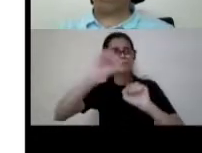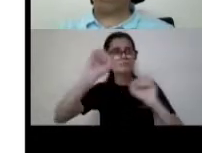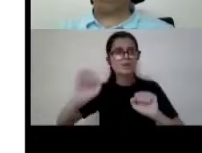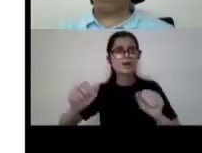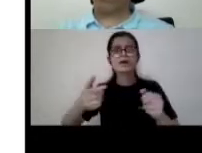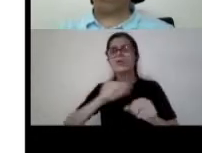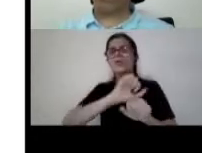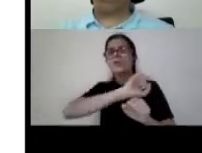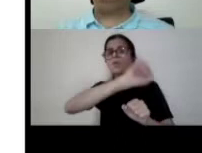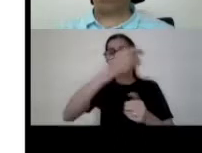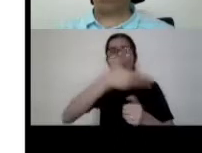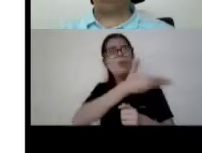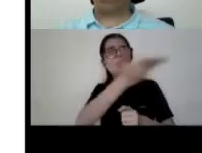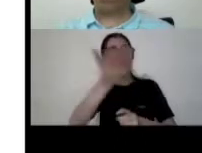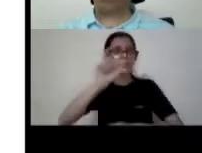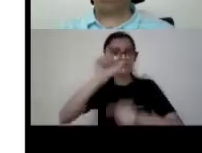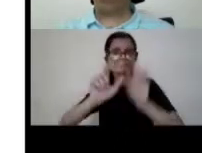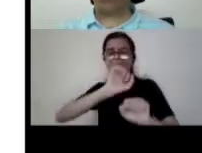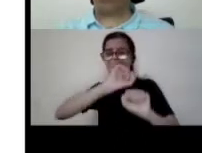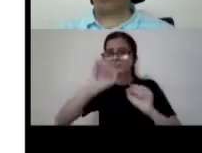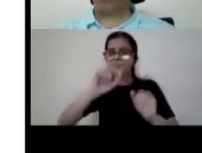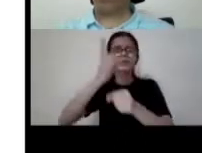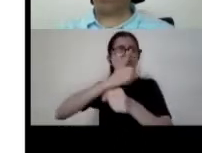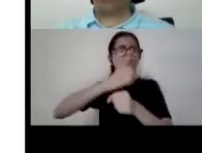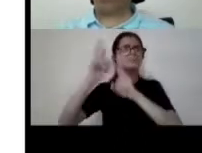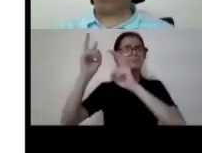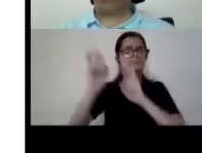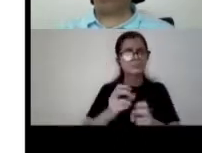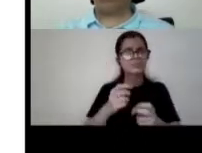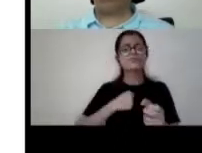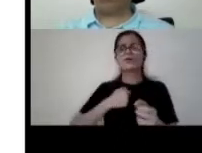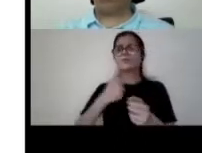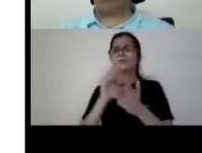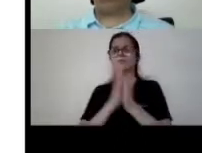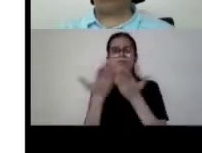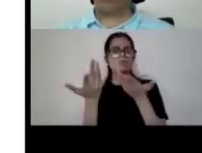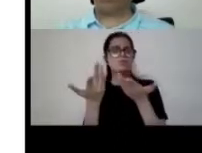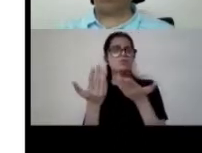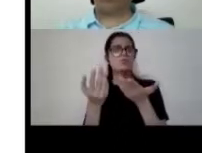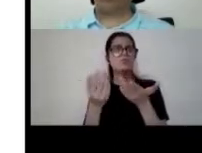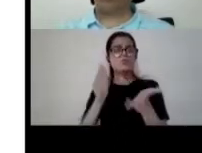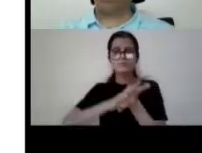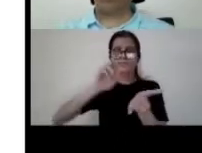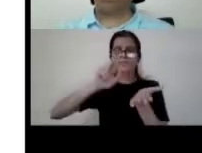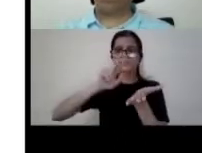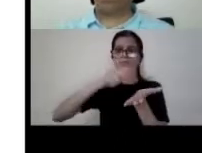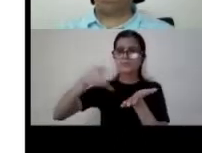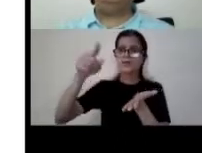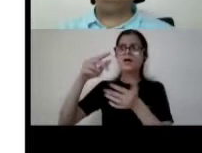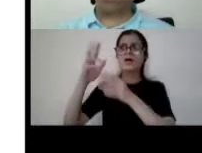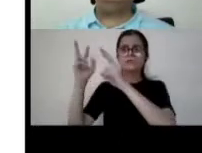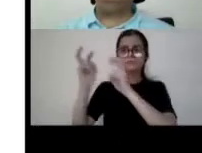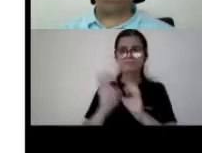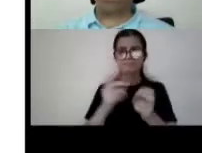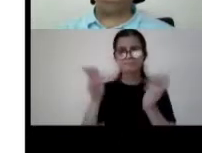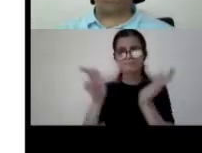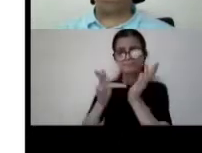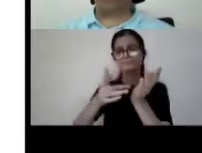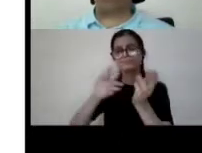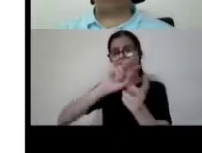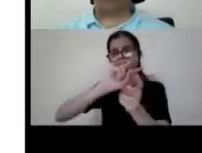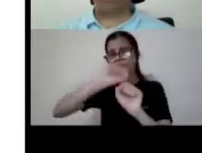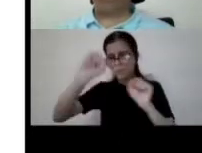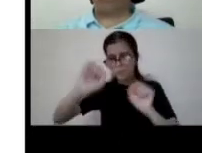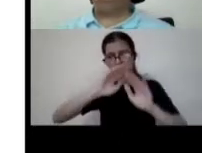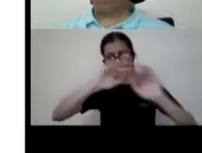all the whole of the class so if a teacher is downloading one book they would copy that book on on the devices of all the students in that